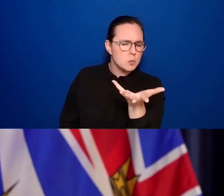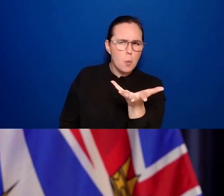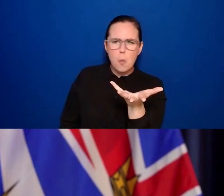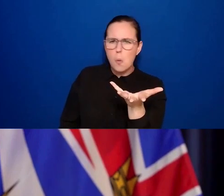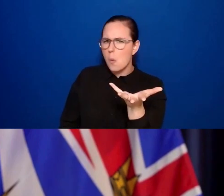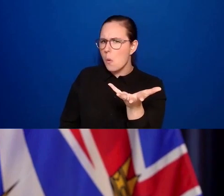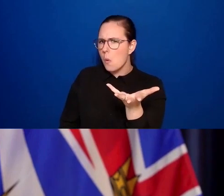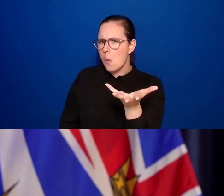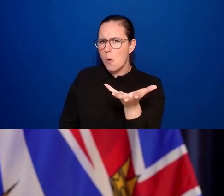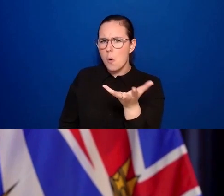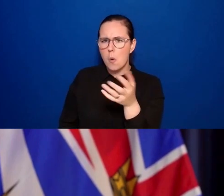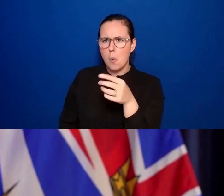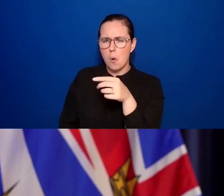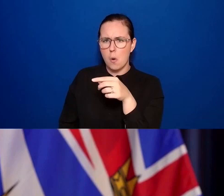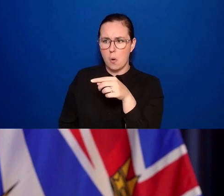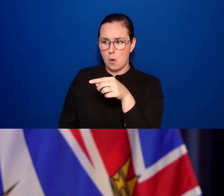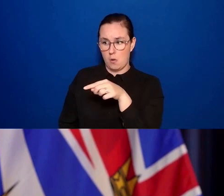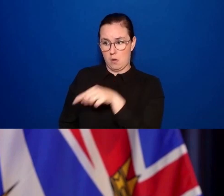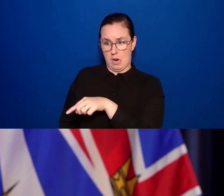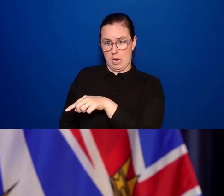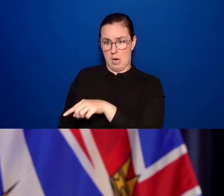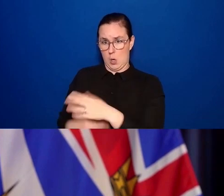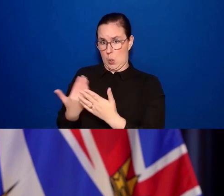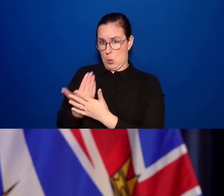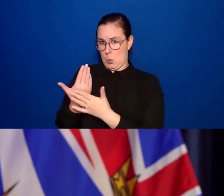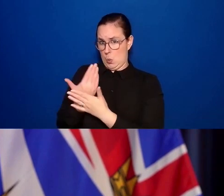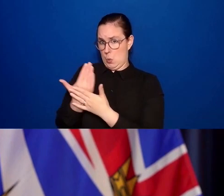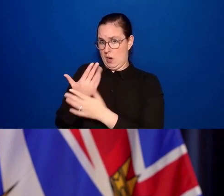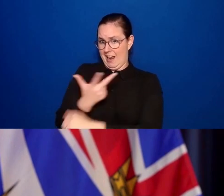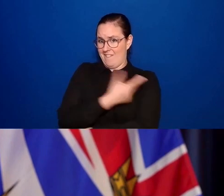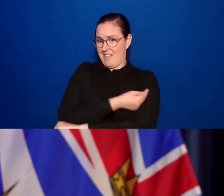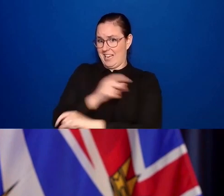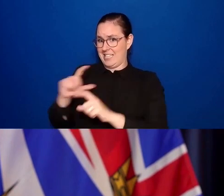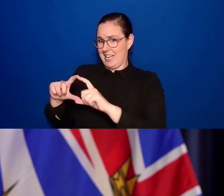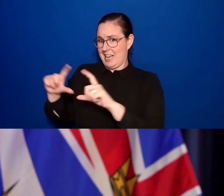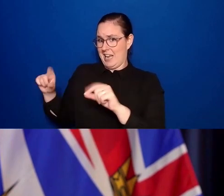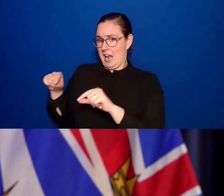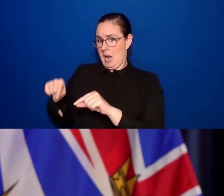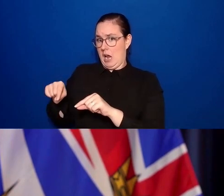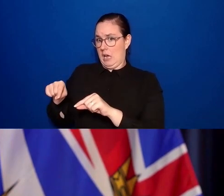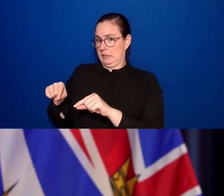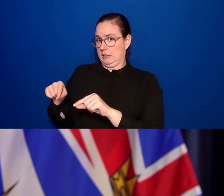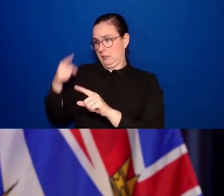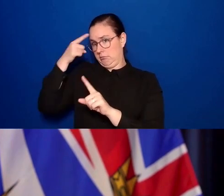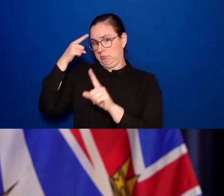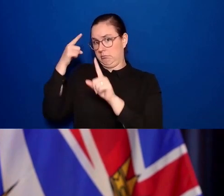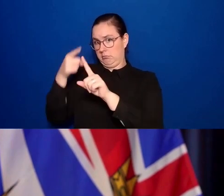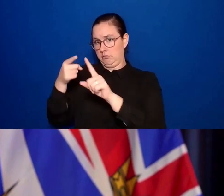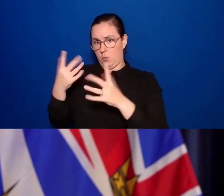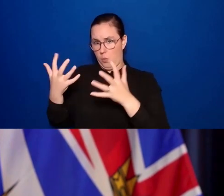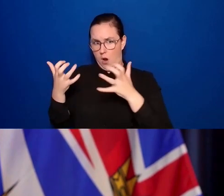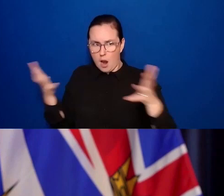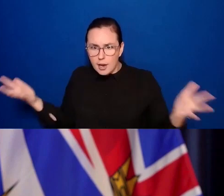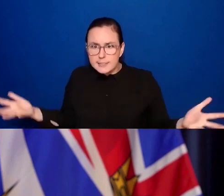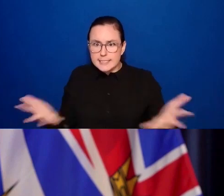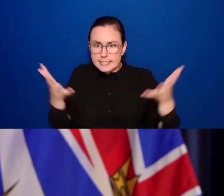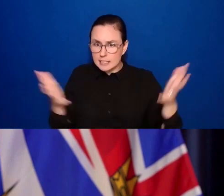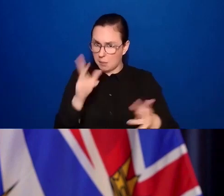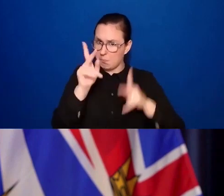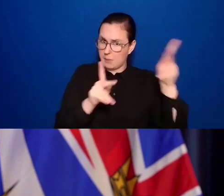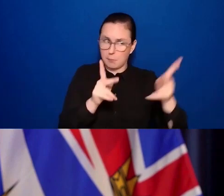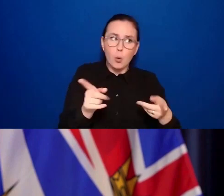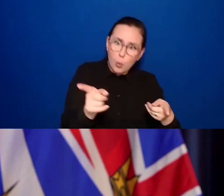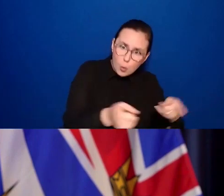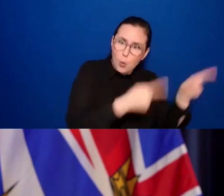this is about just getting people who haven't had their vaccine, putting a little bit of pressure on them to